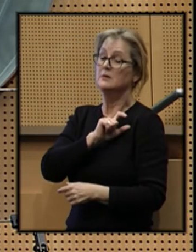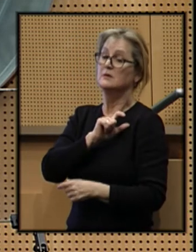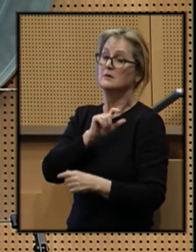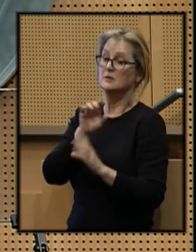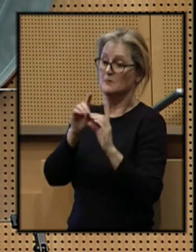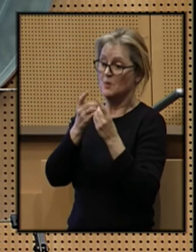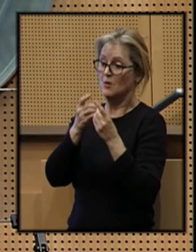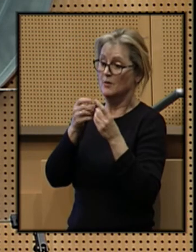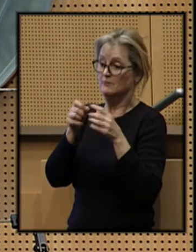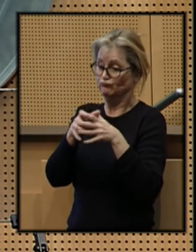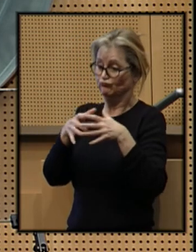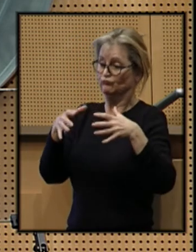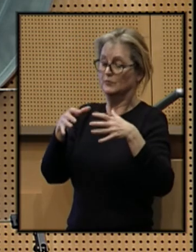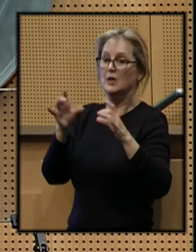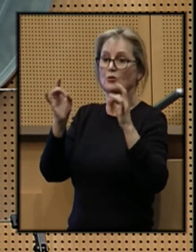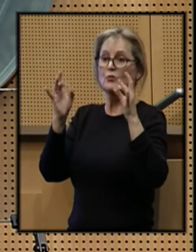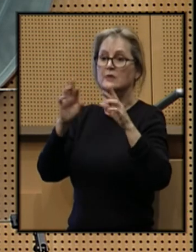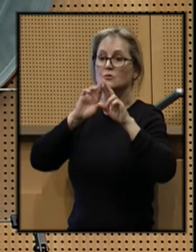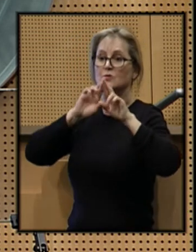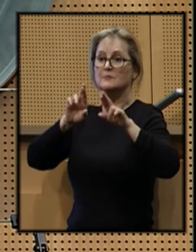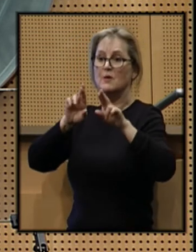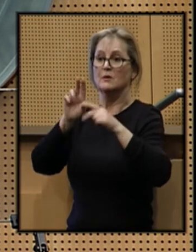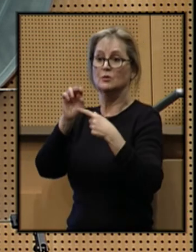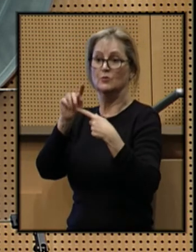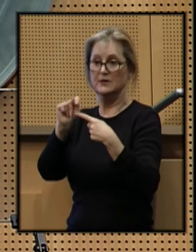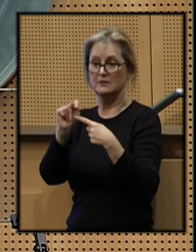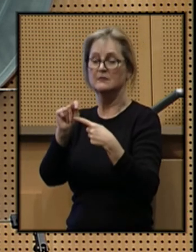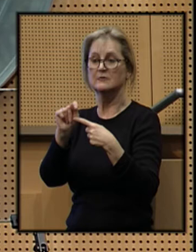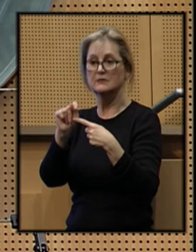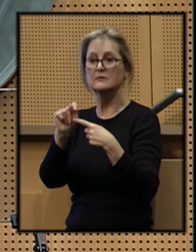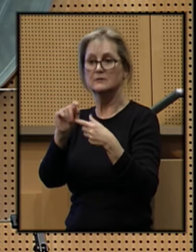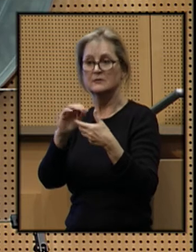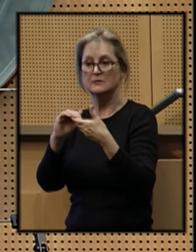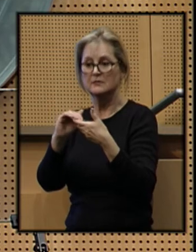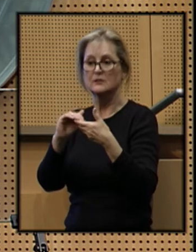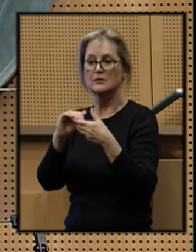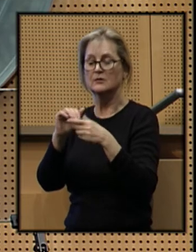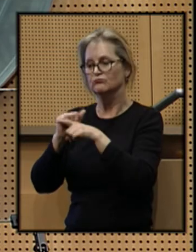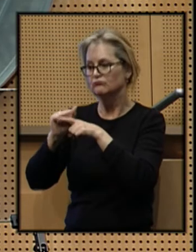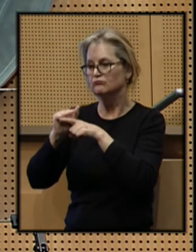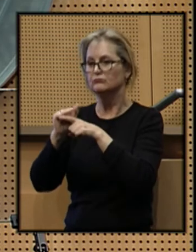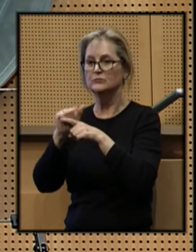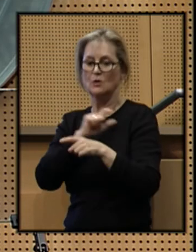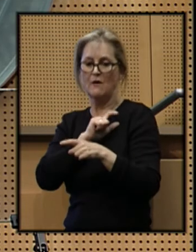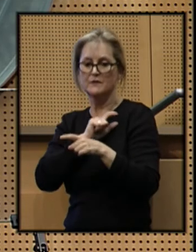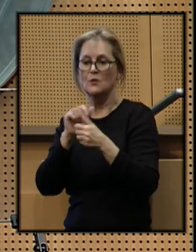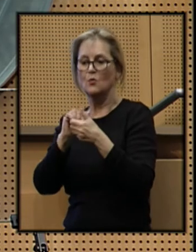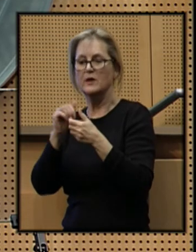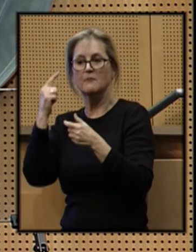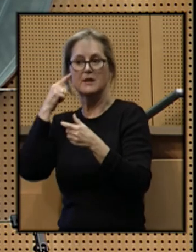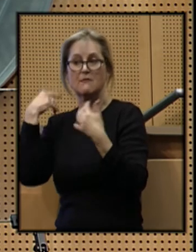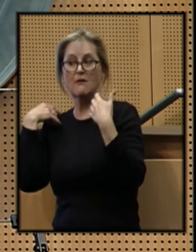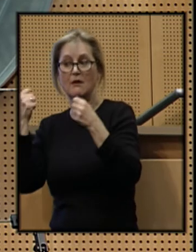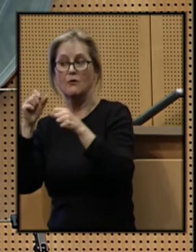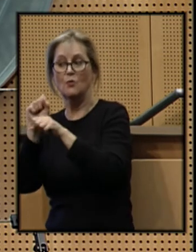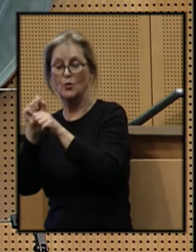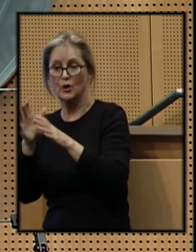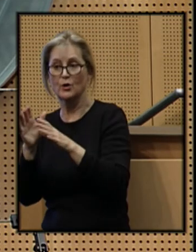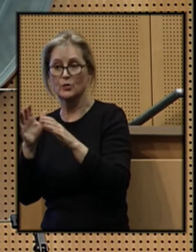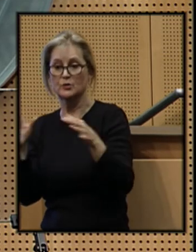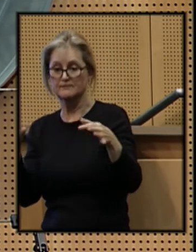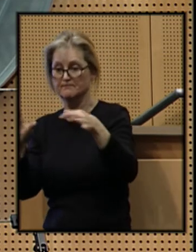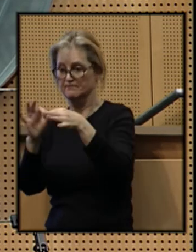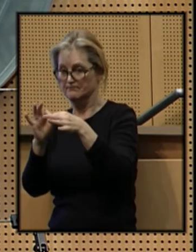expanded the crisis response unit, pairing more trained officers with mental health workers